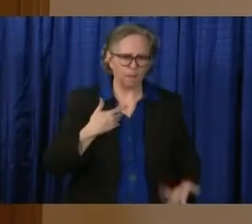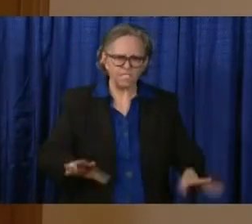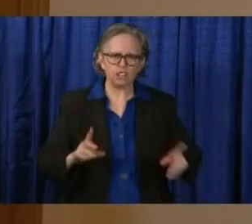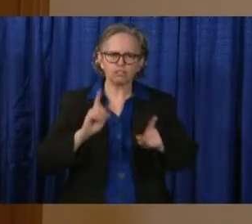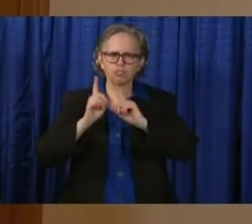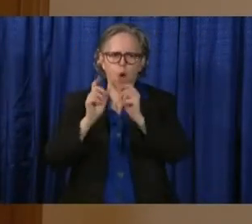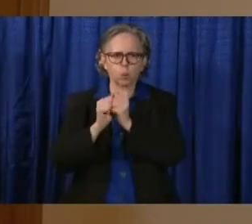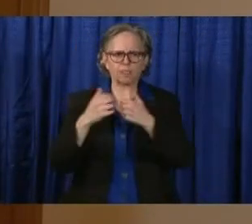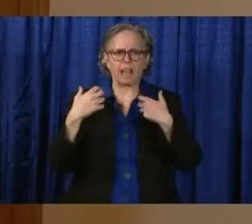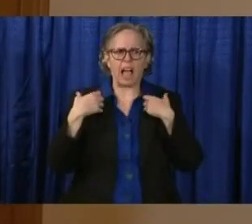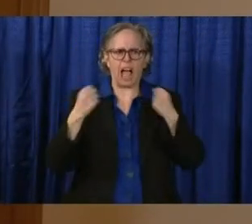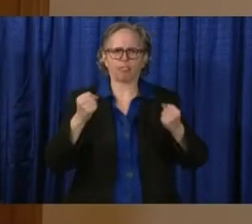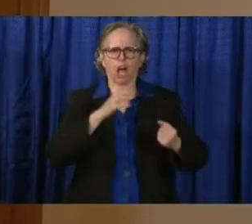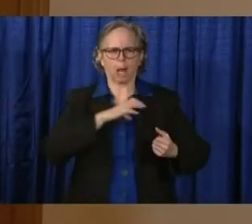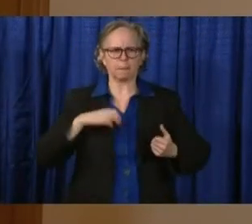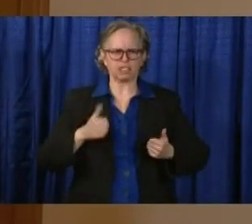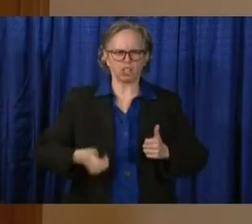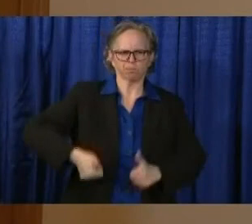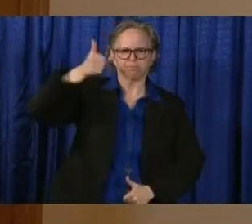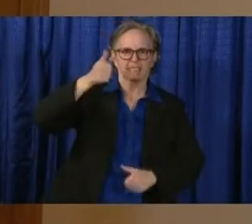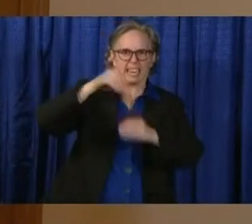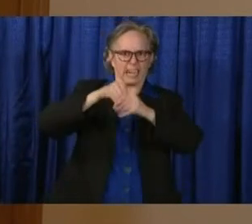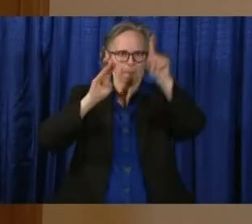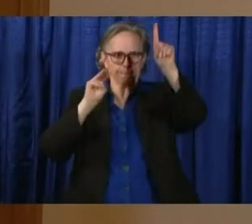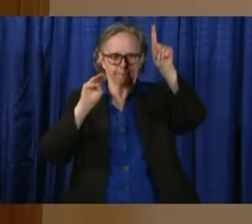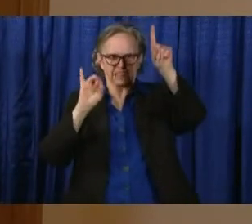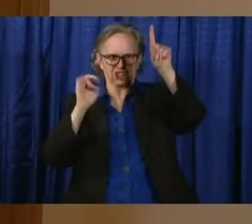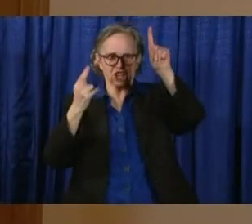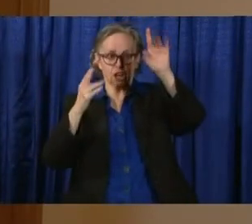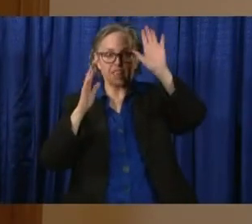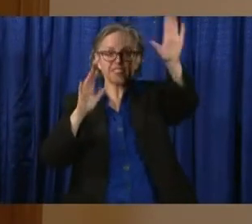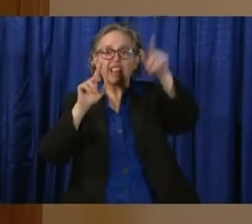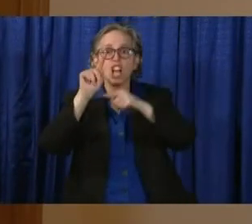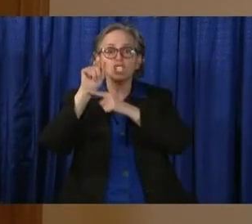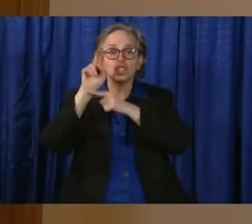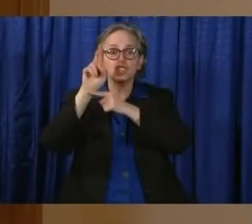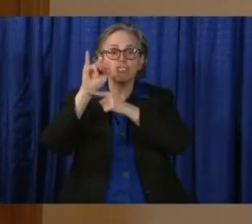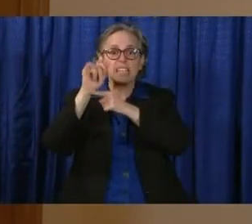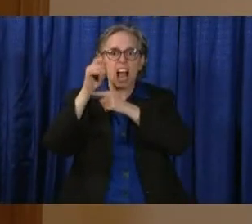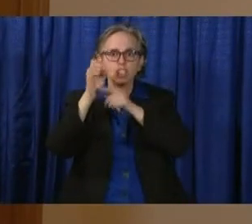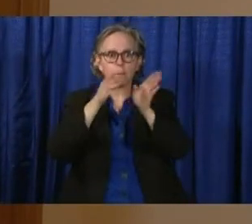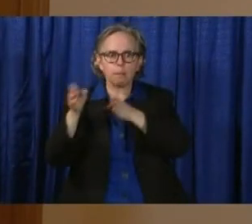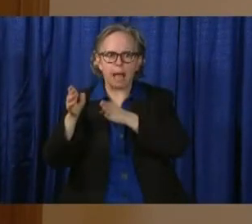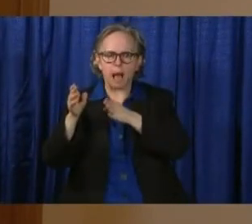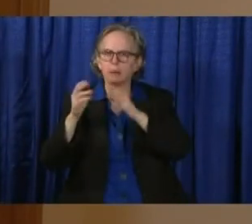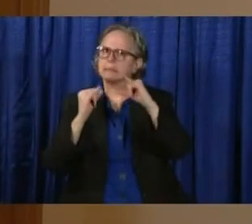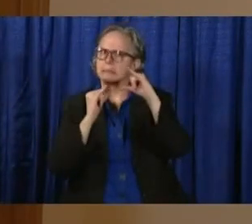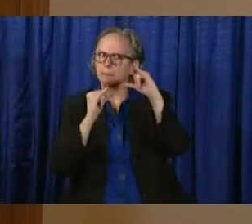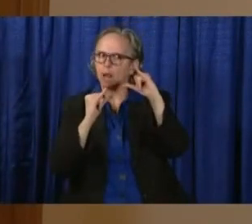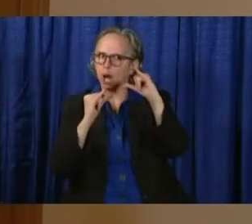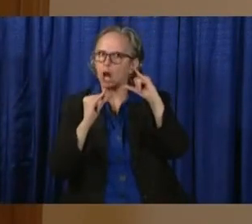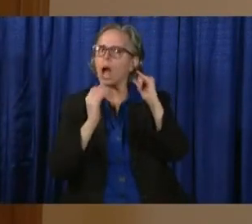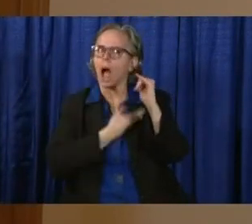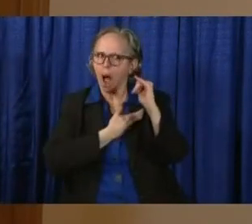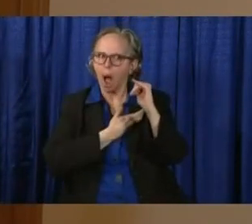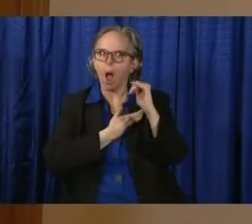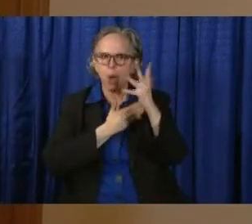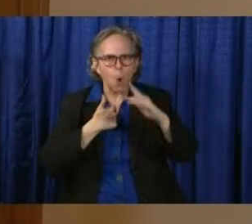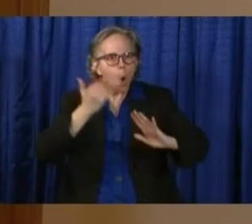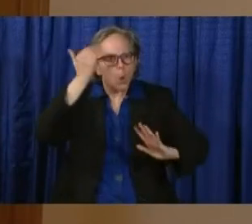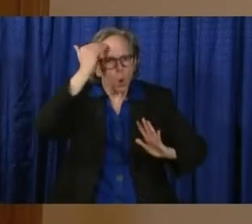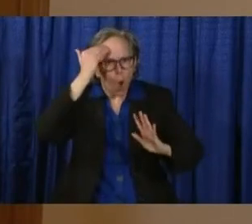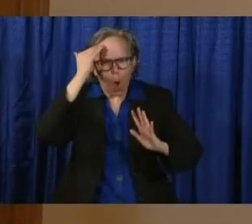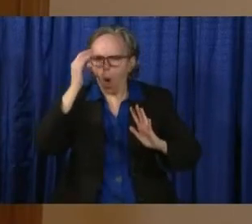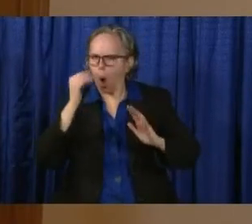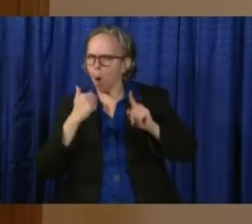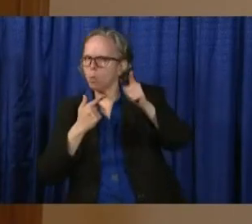and they have a similar triage plan that they're looking in in their state. So they're aware of this. They're aware, you know, that we're